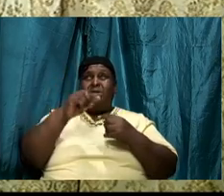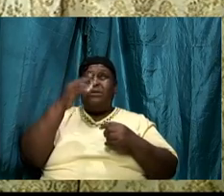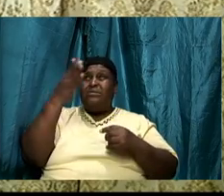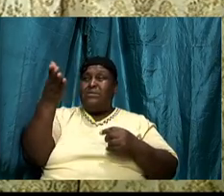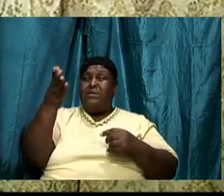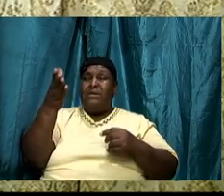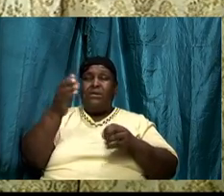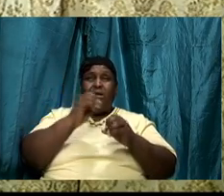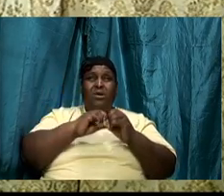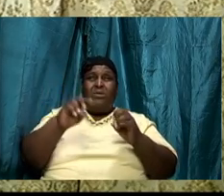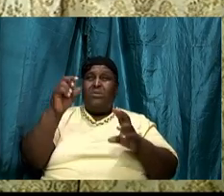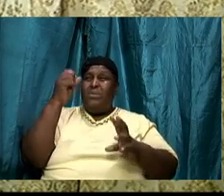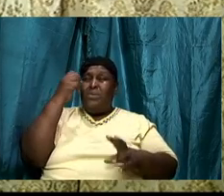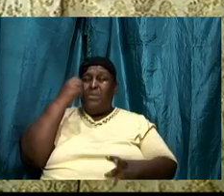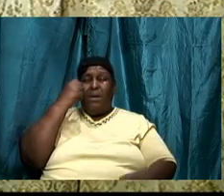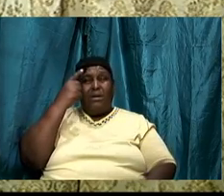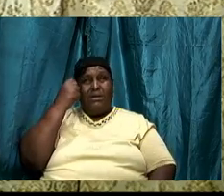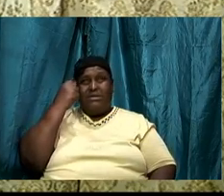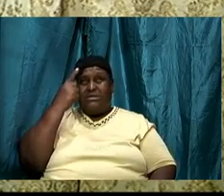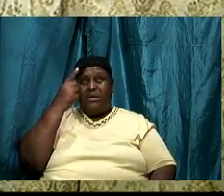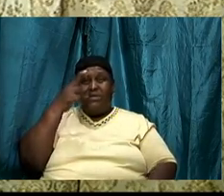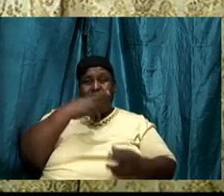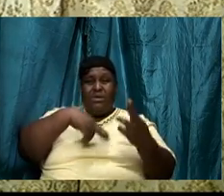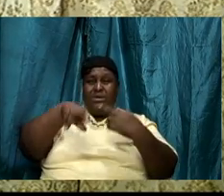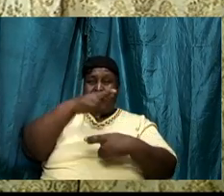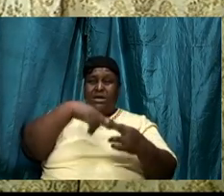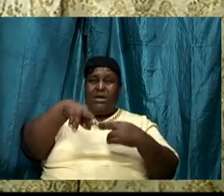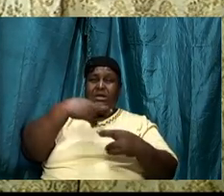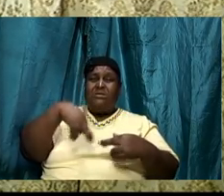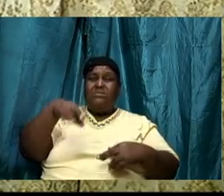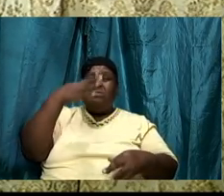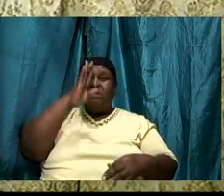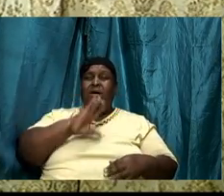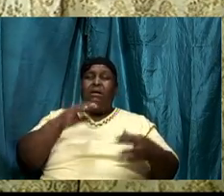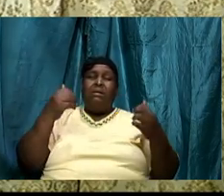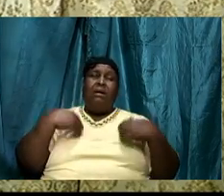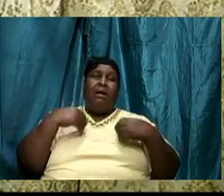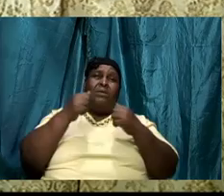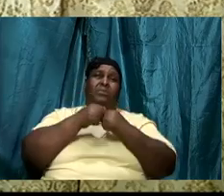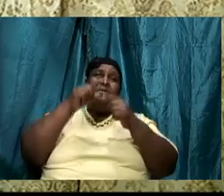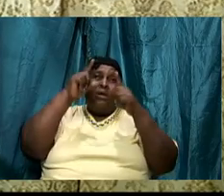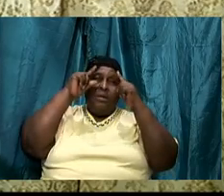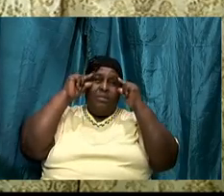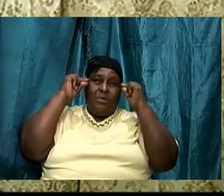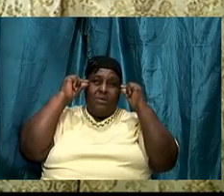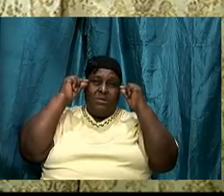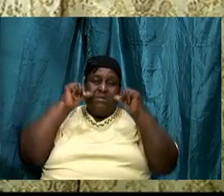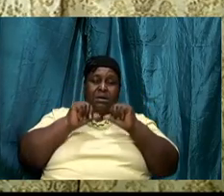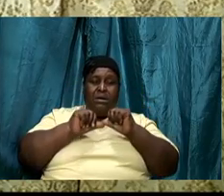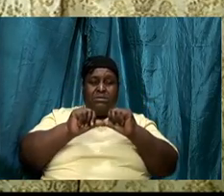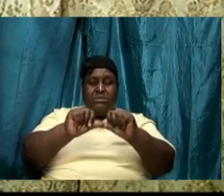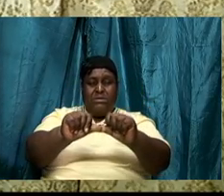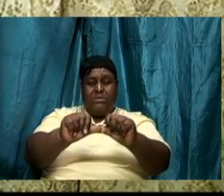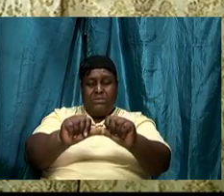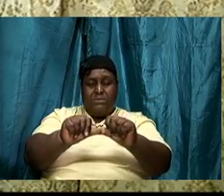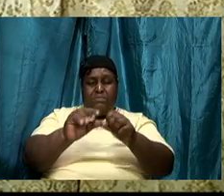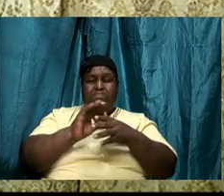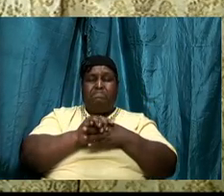relationship that God had with Moses that was consistent that was